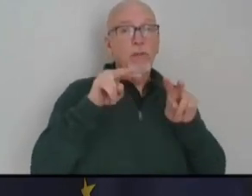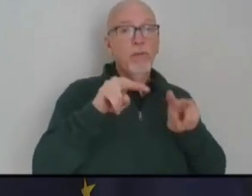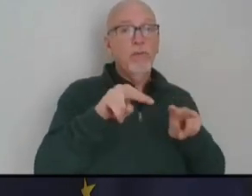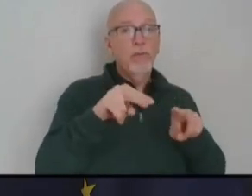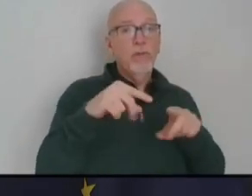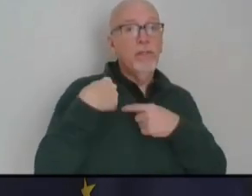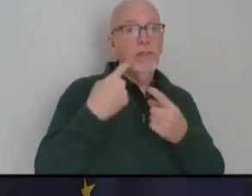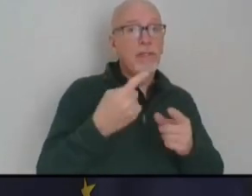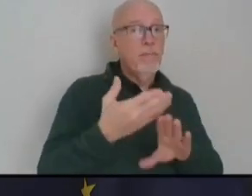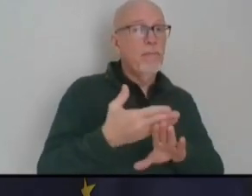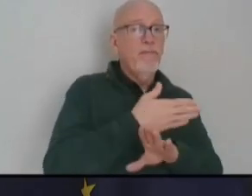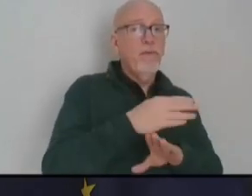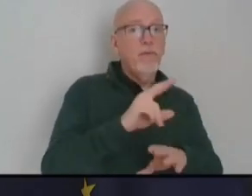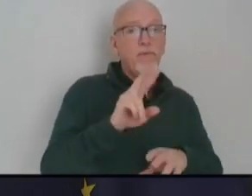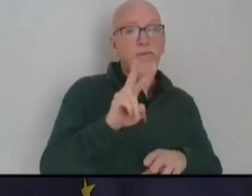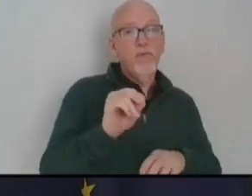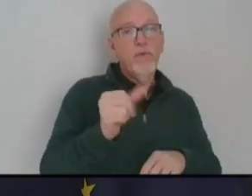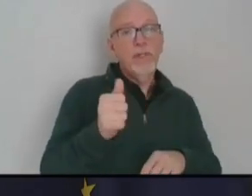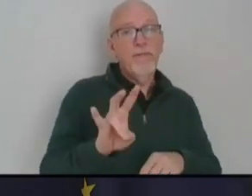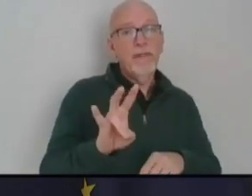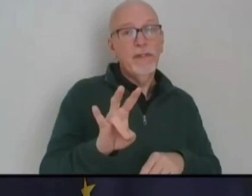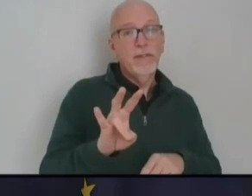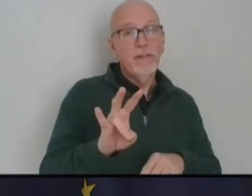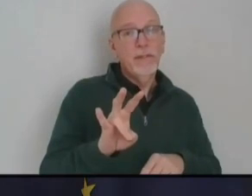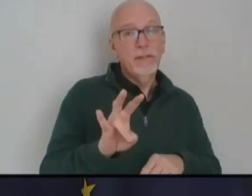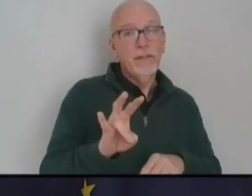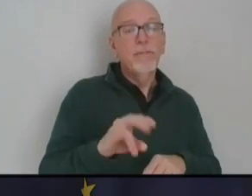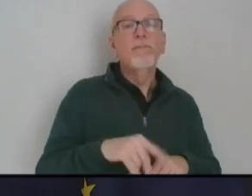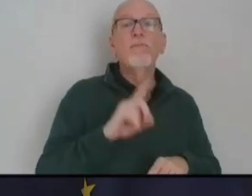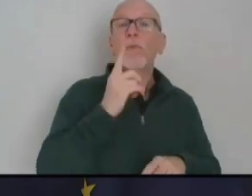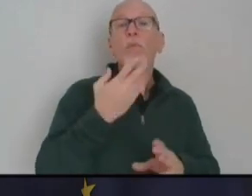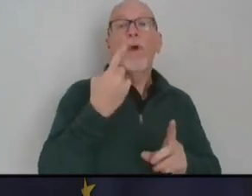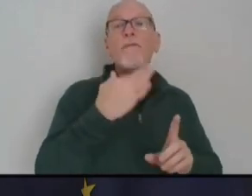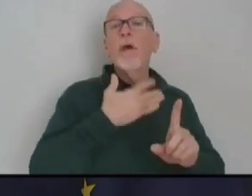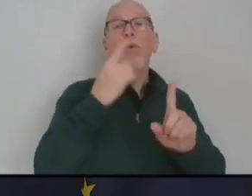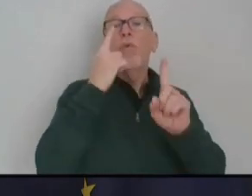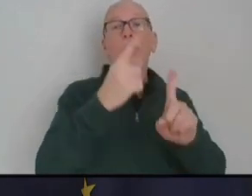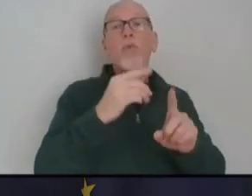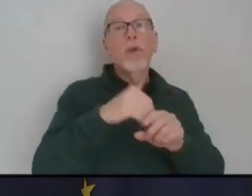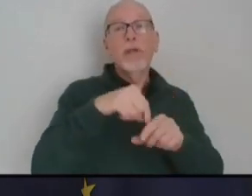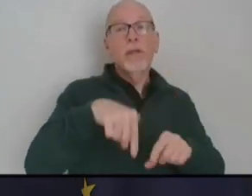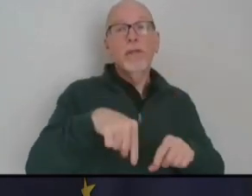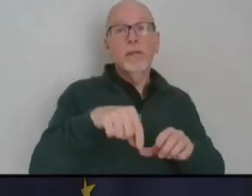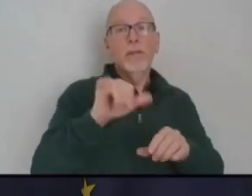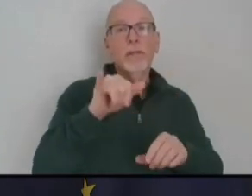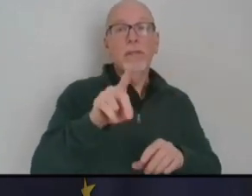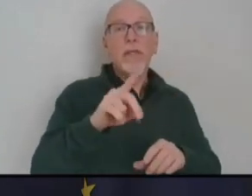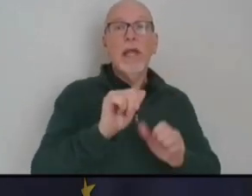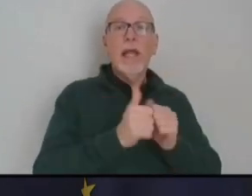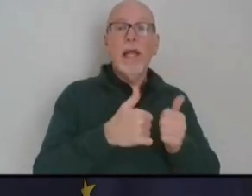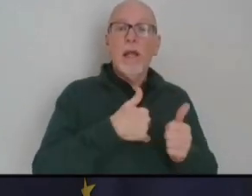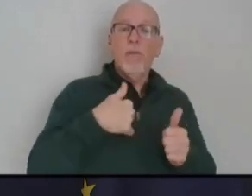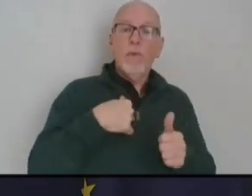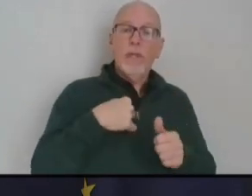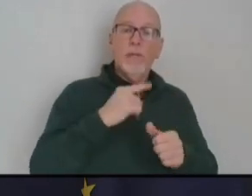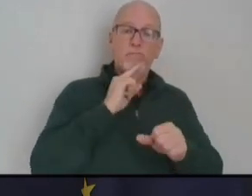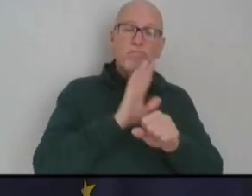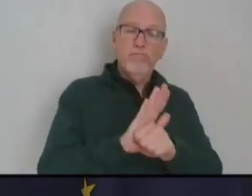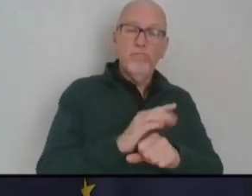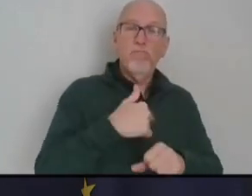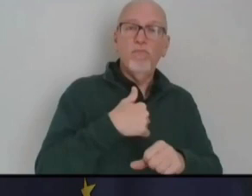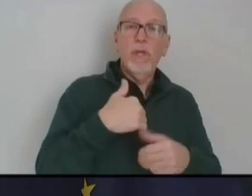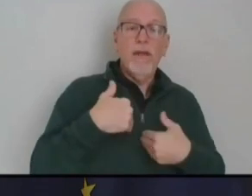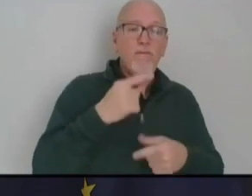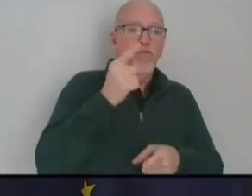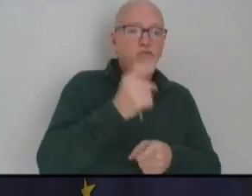even prior to 2017. Really, one of our goals in the state is how do we assure that we get the right care